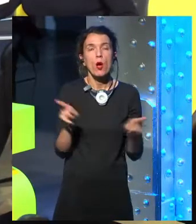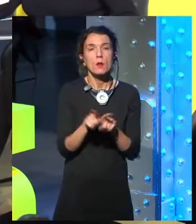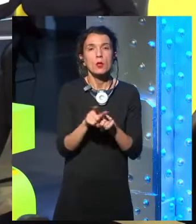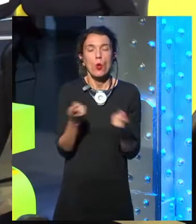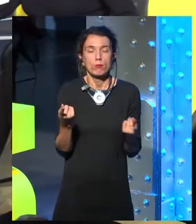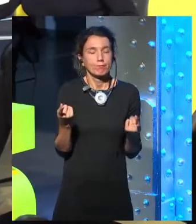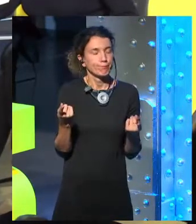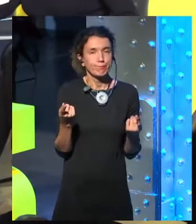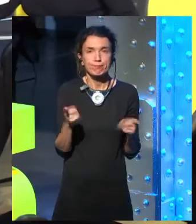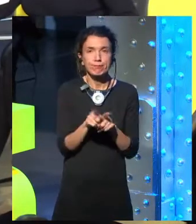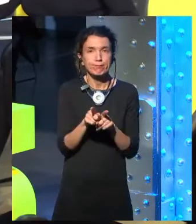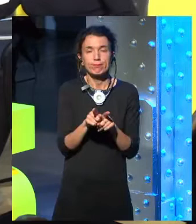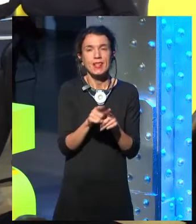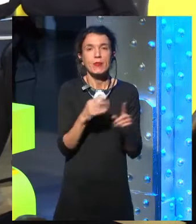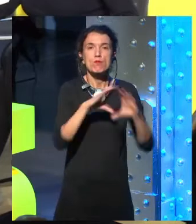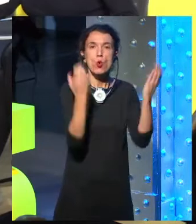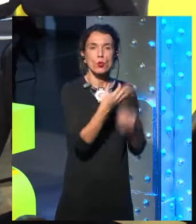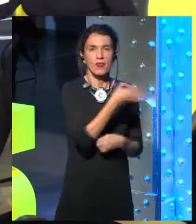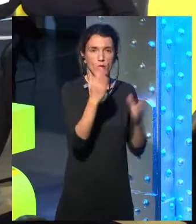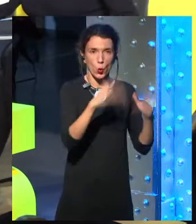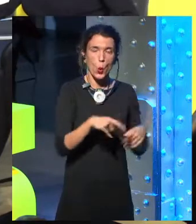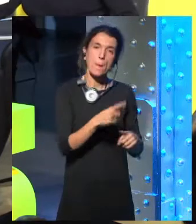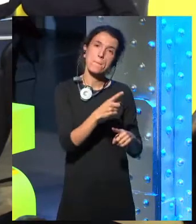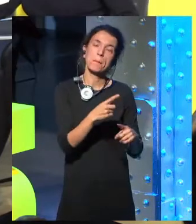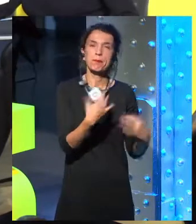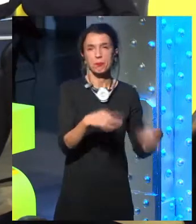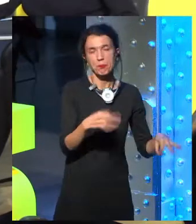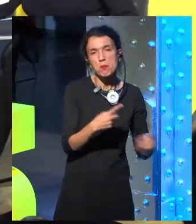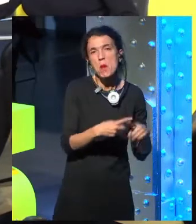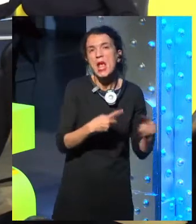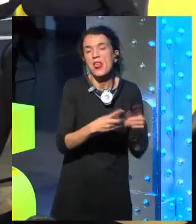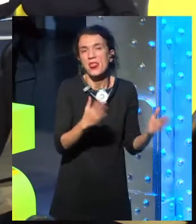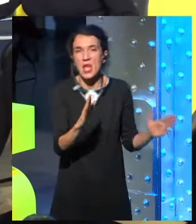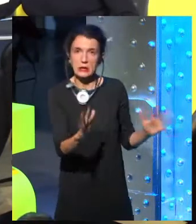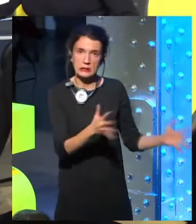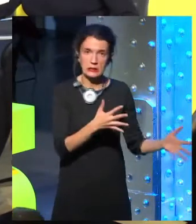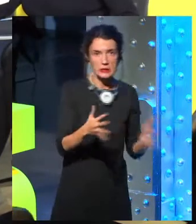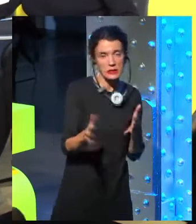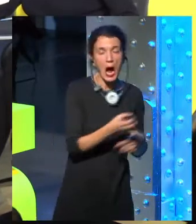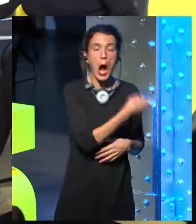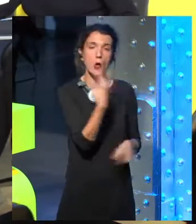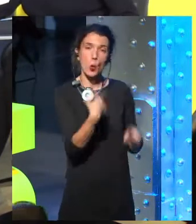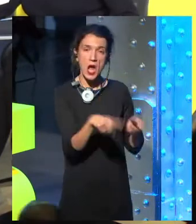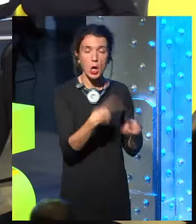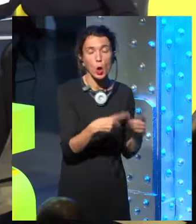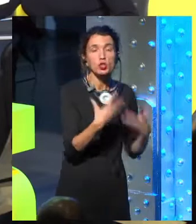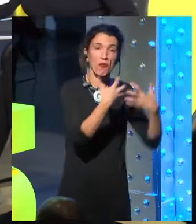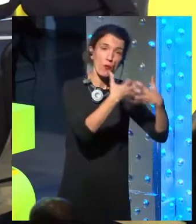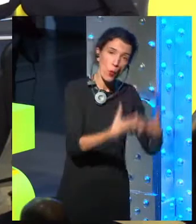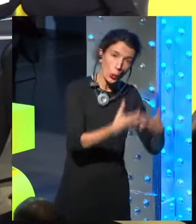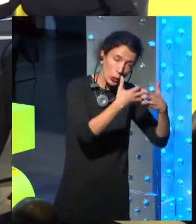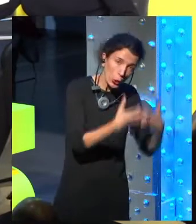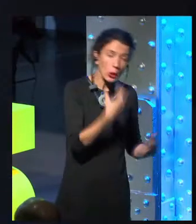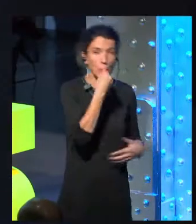to do it. We have to sit in the tiny seat. have to have bad kind of JPEG compressed food that doesn't taste